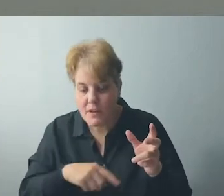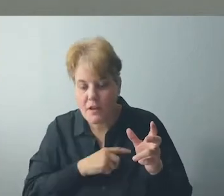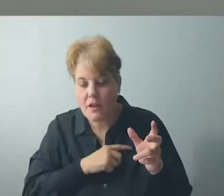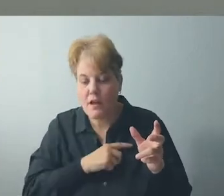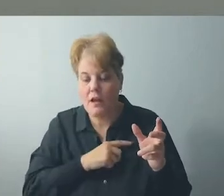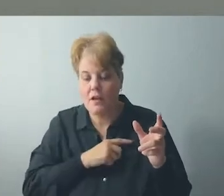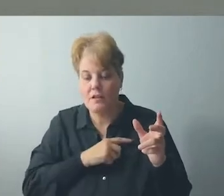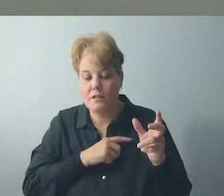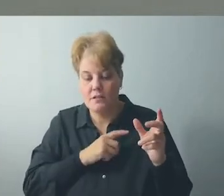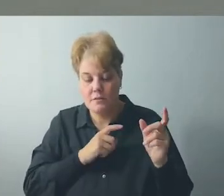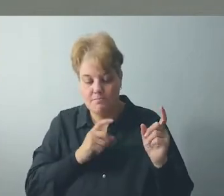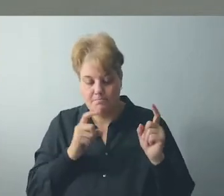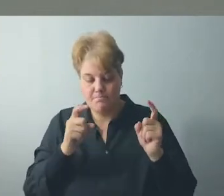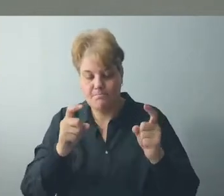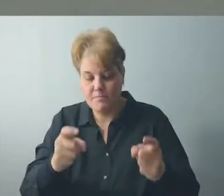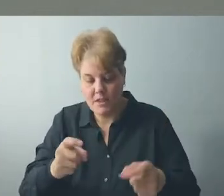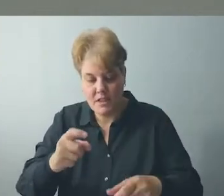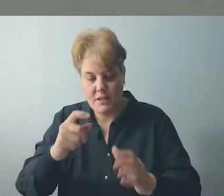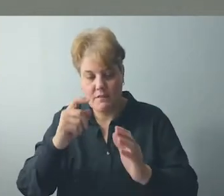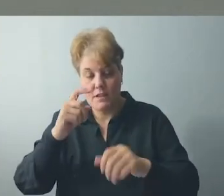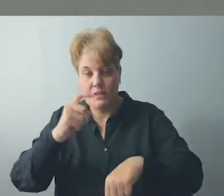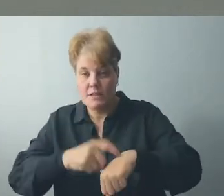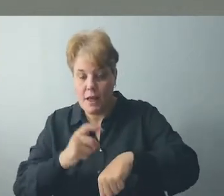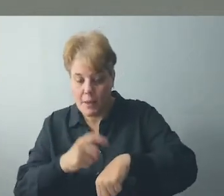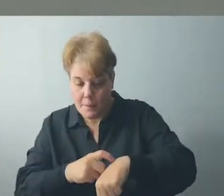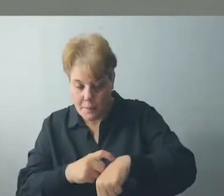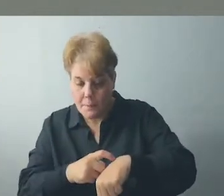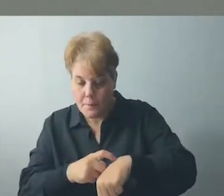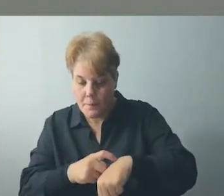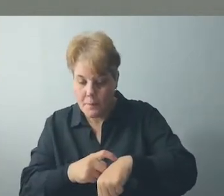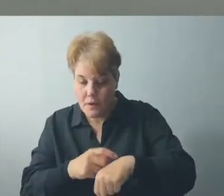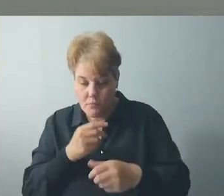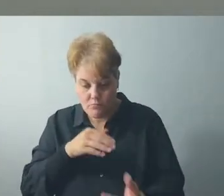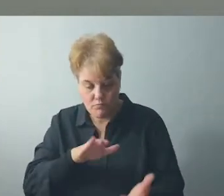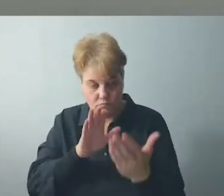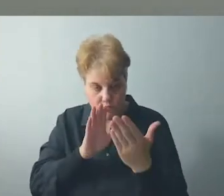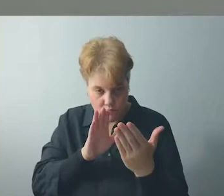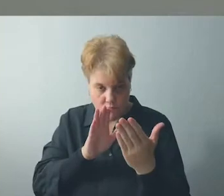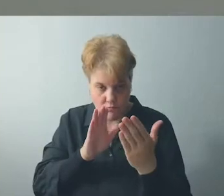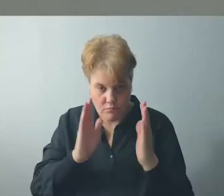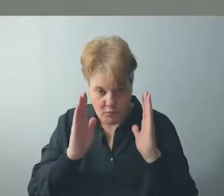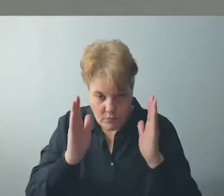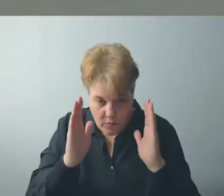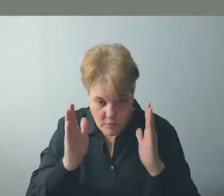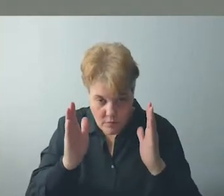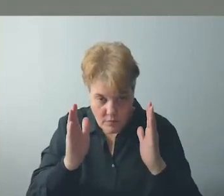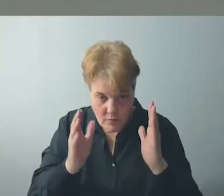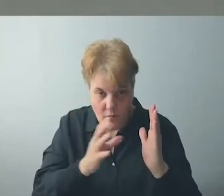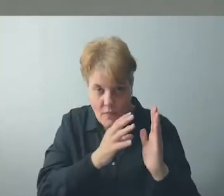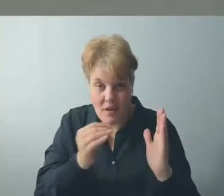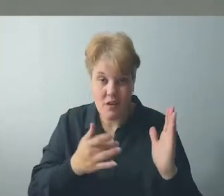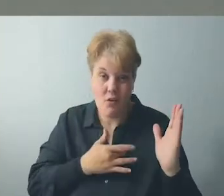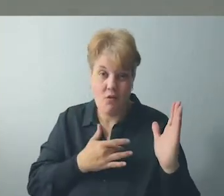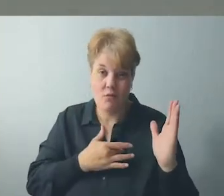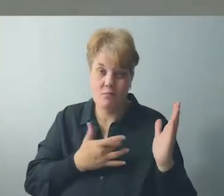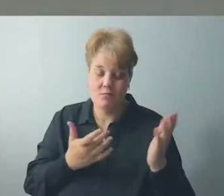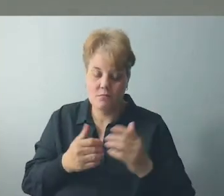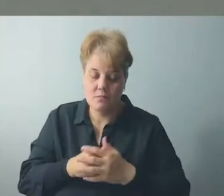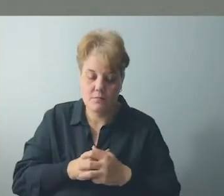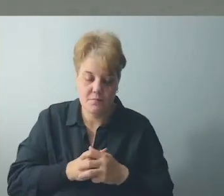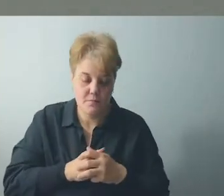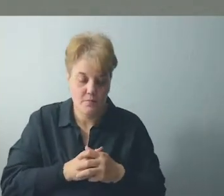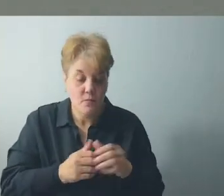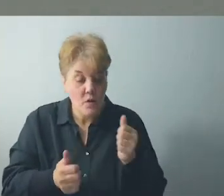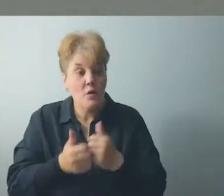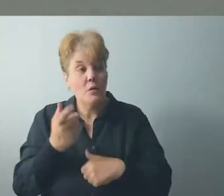your heart to someone else. By the way, most of us are very poor listeners. You notice